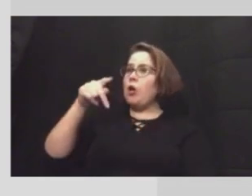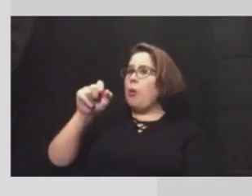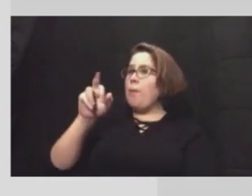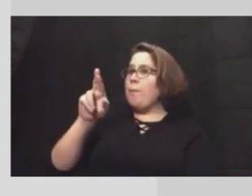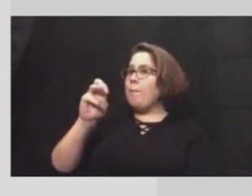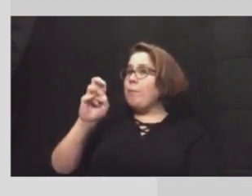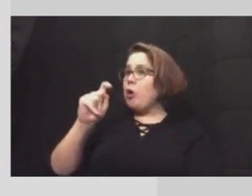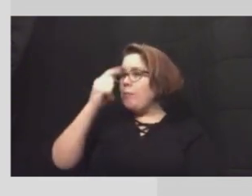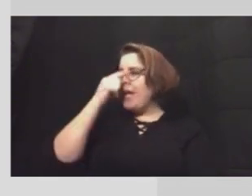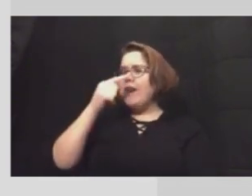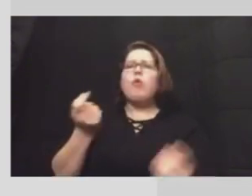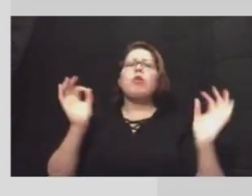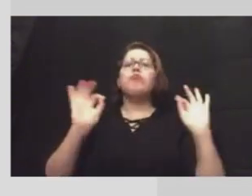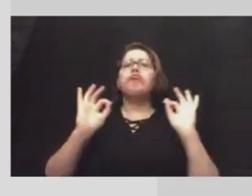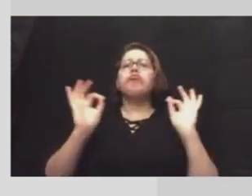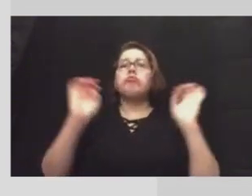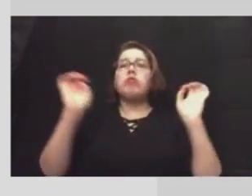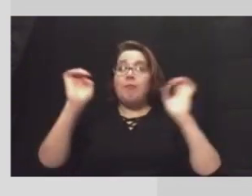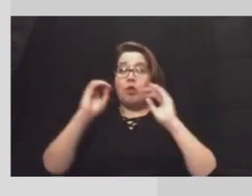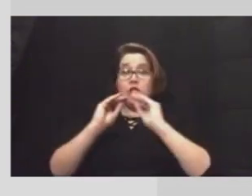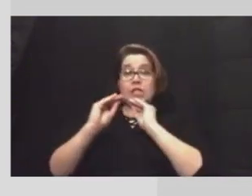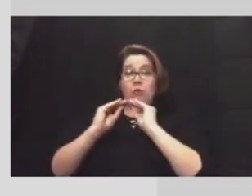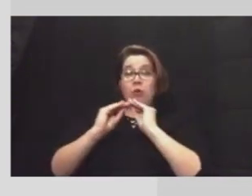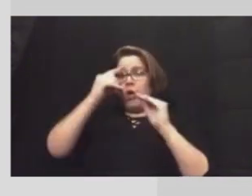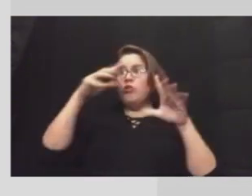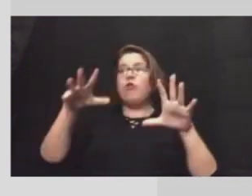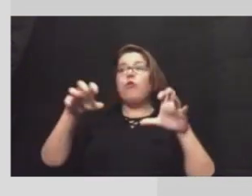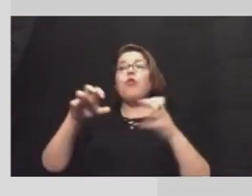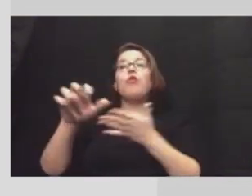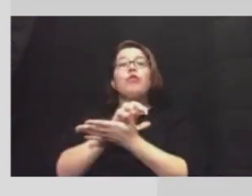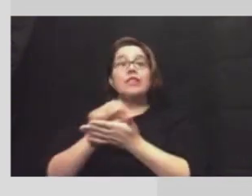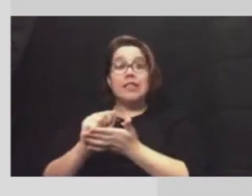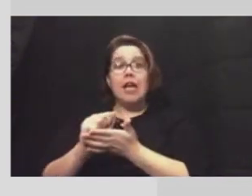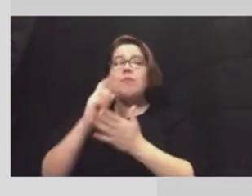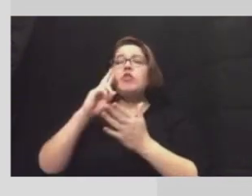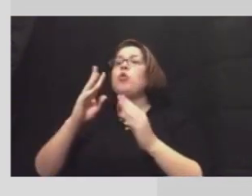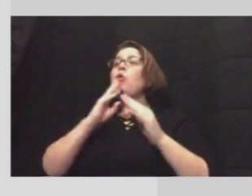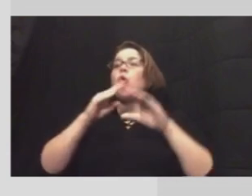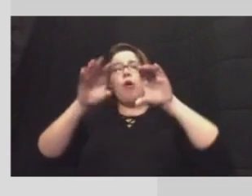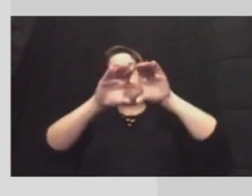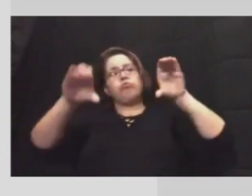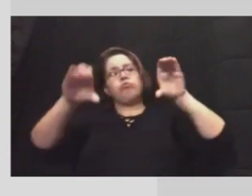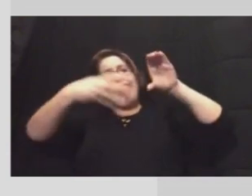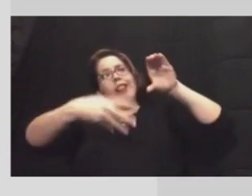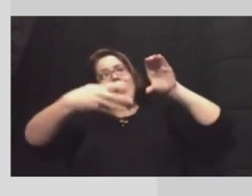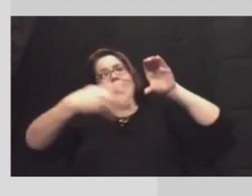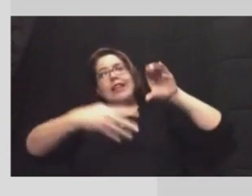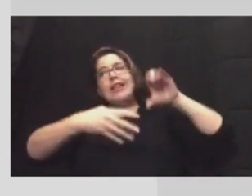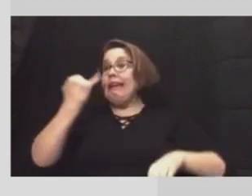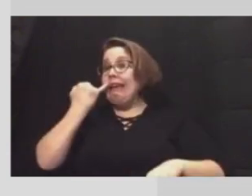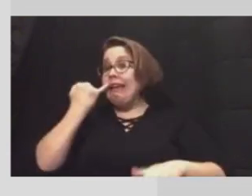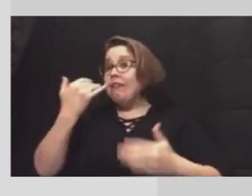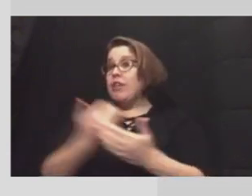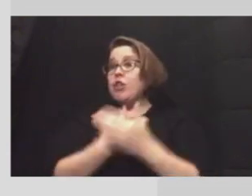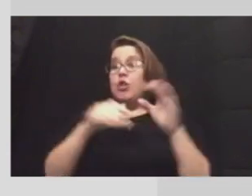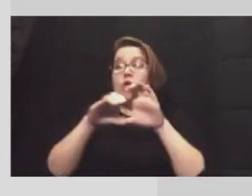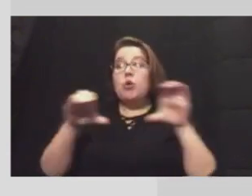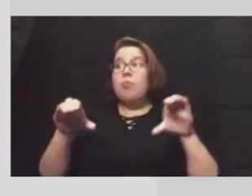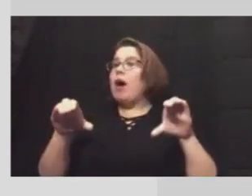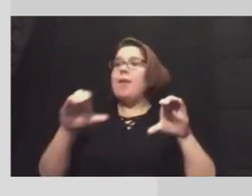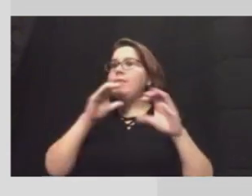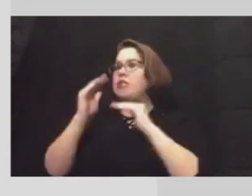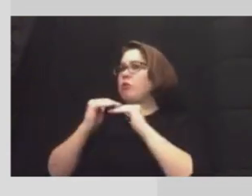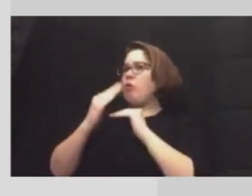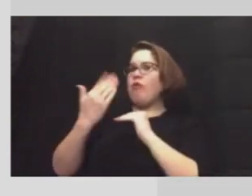minor emergency repairs on freeze damaged or leaking water pipes, provided that the new piping doesn't exceed